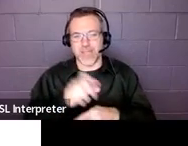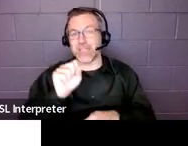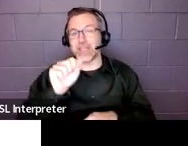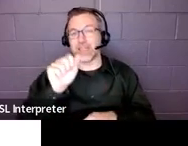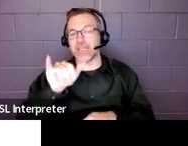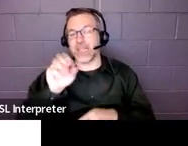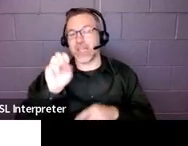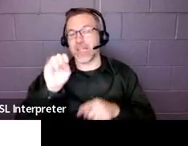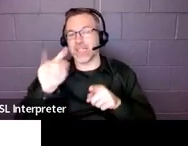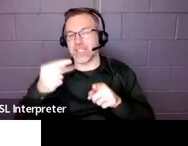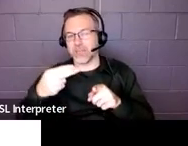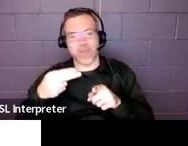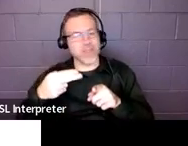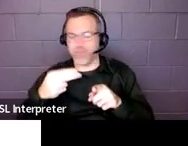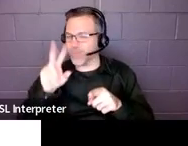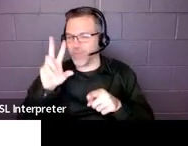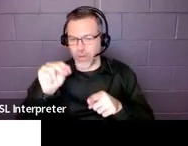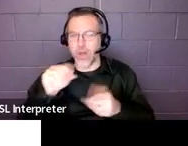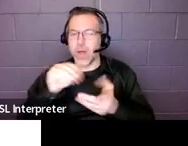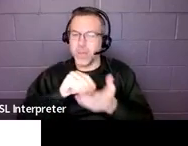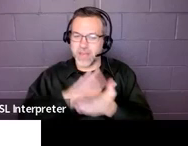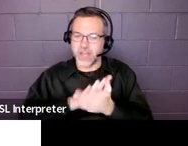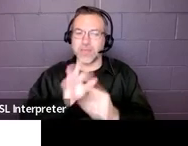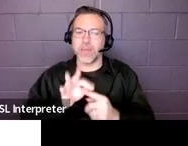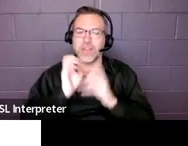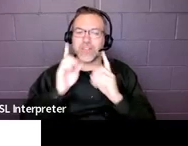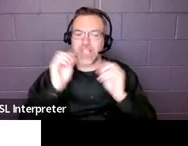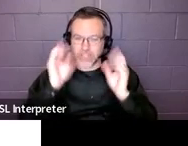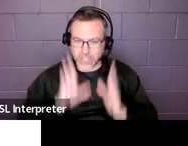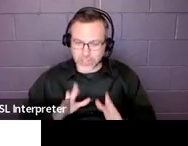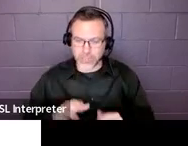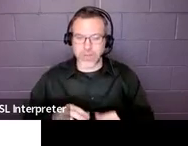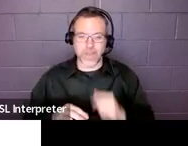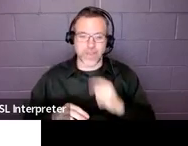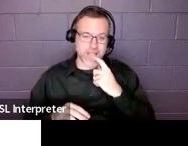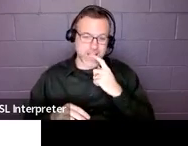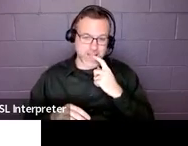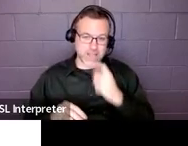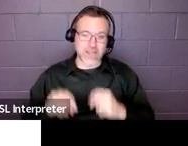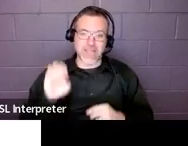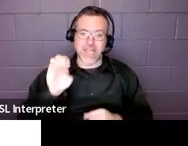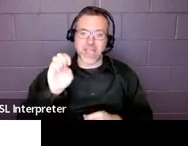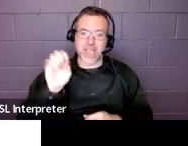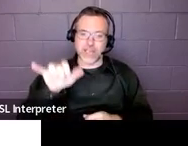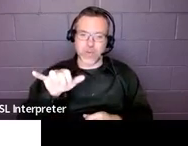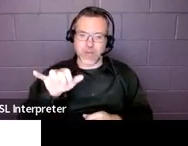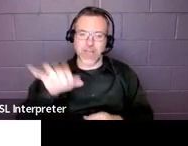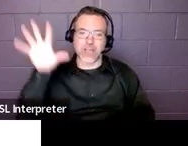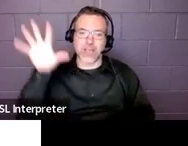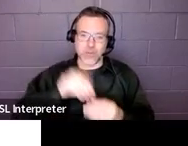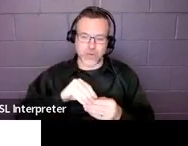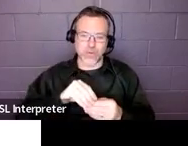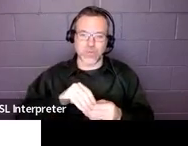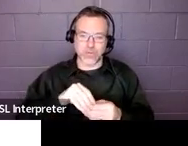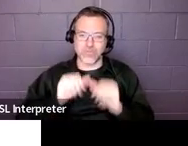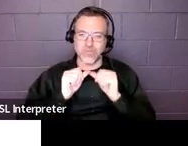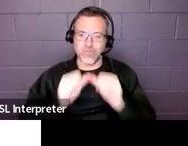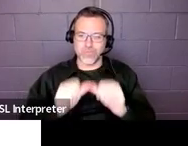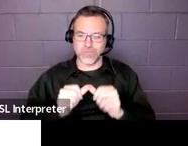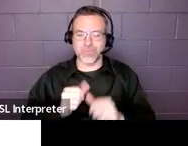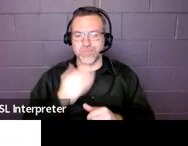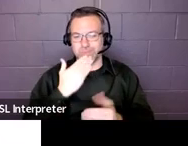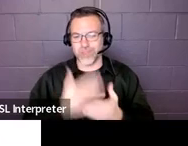the special education teacher there. And ESY is the total duration. Very good. And I